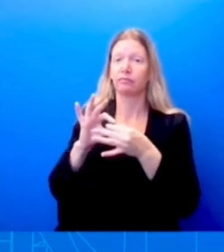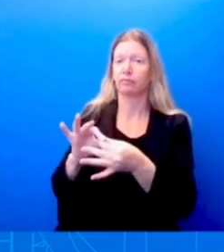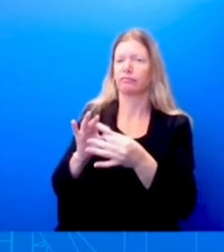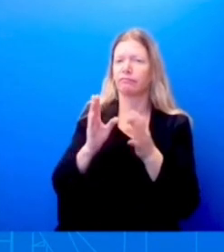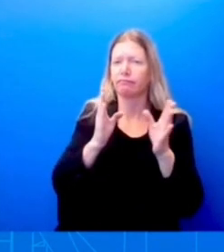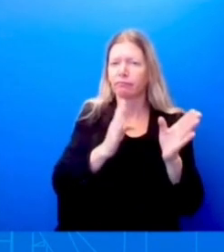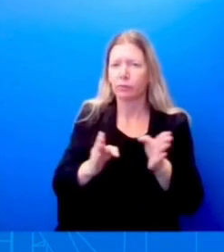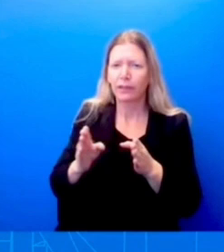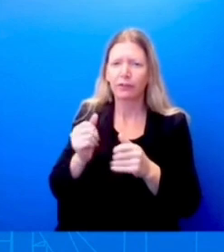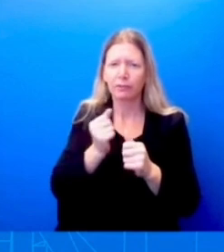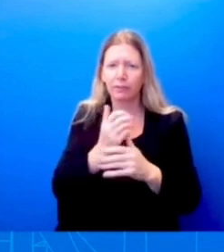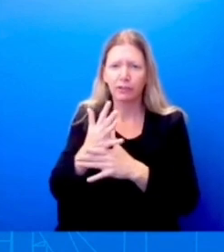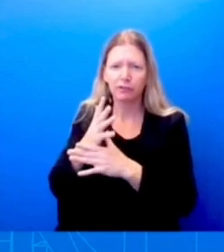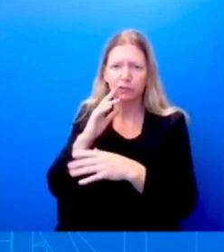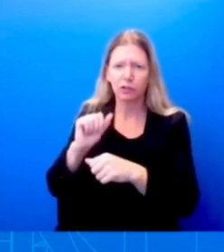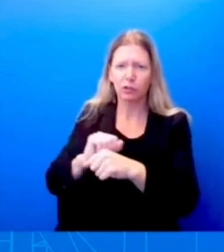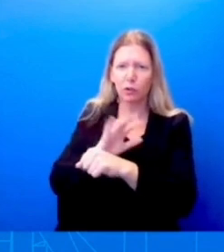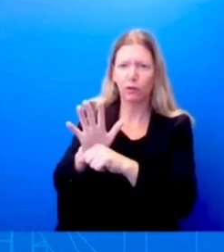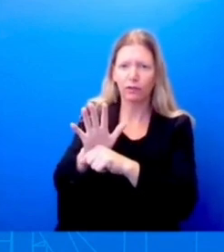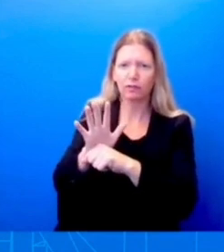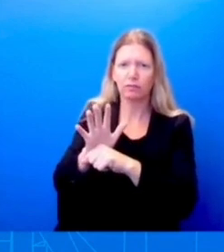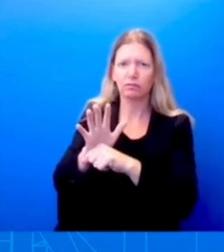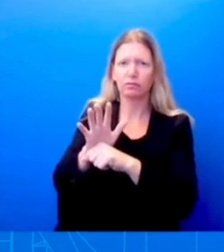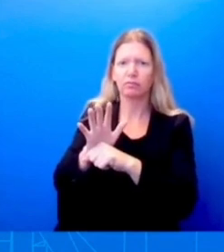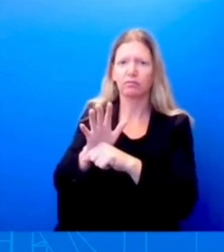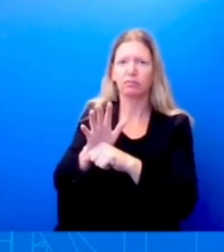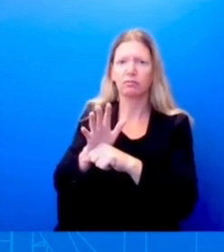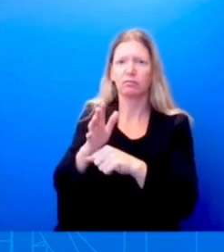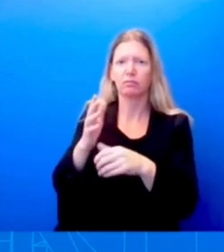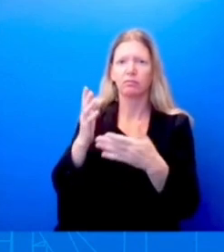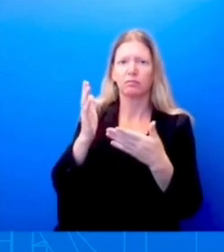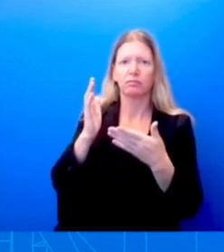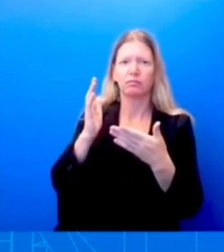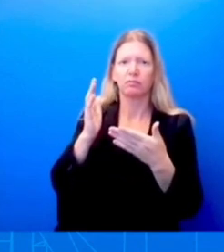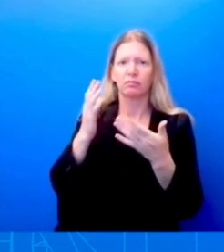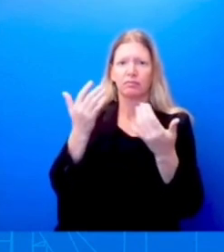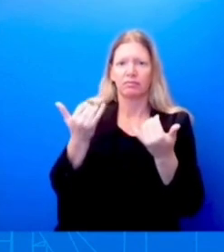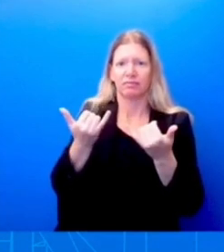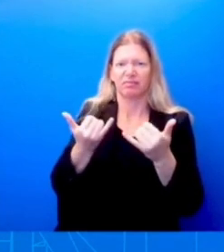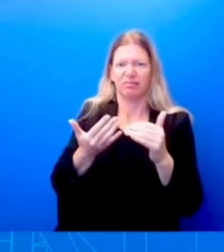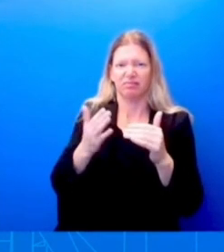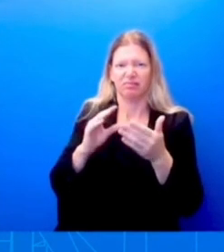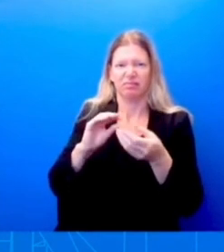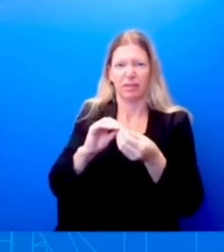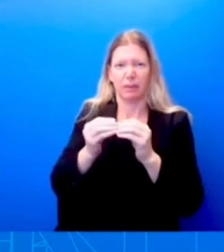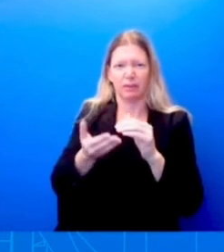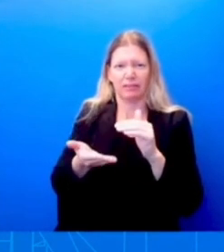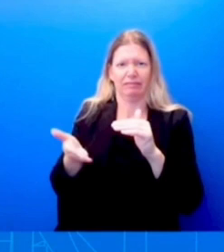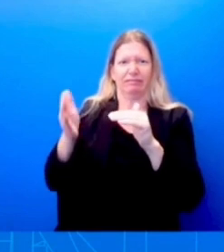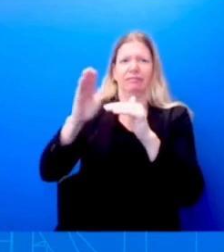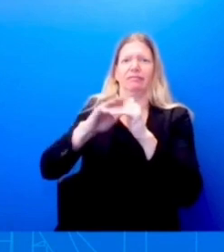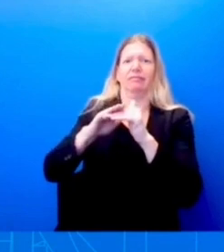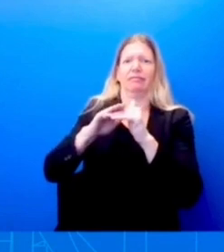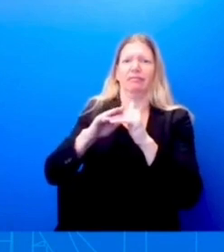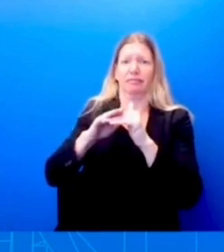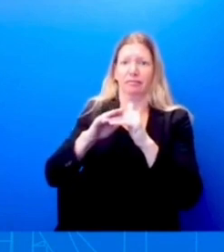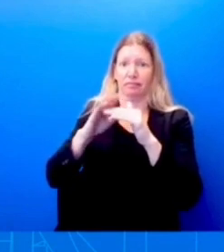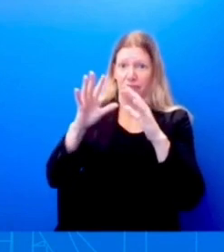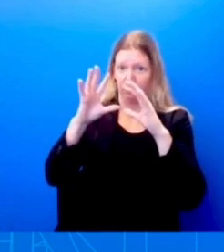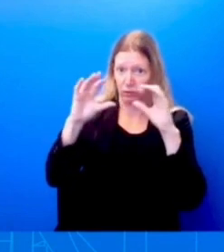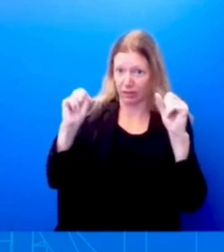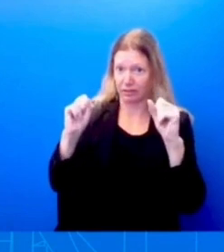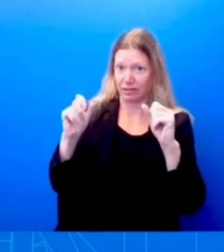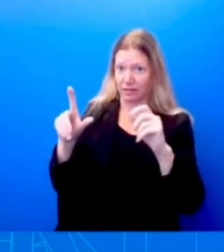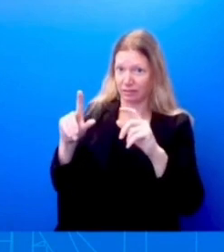president said today at the middle school, does the administration believe that all of the resources are in place, that they're adequate, should